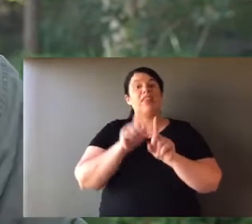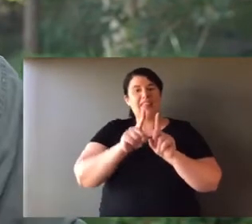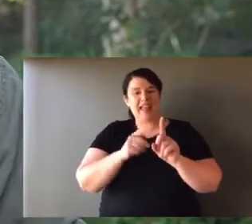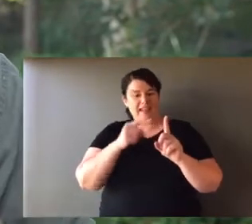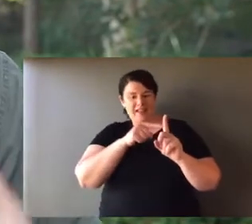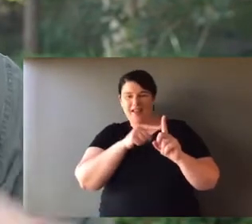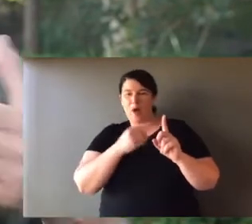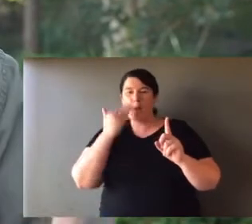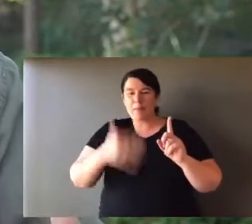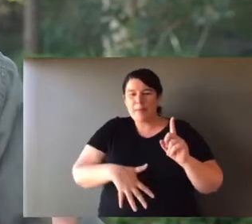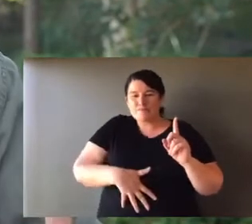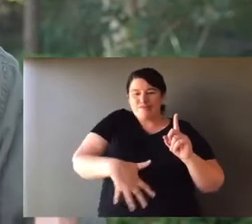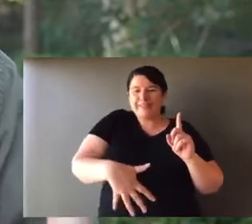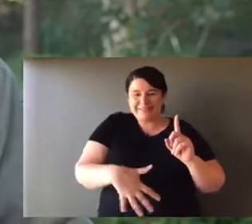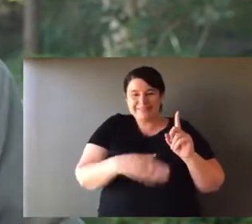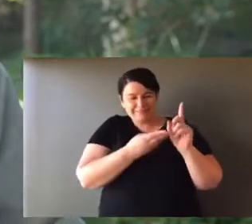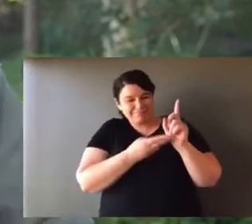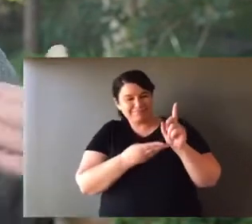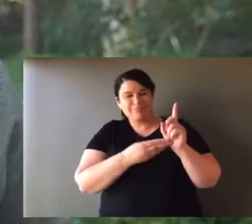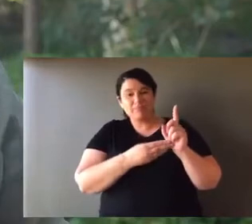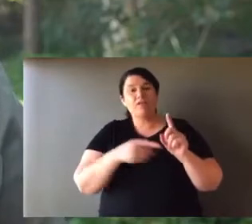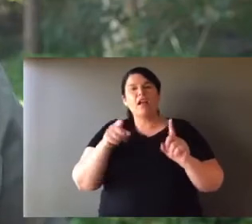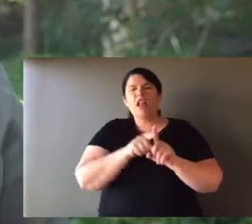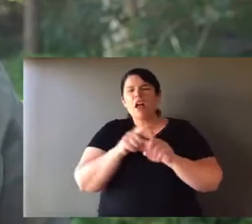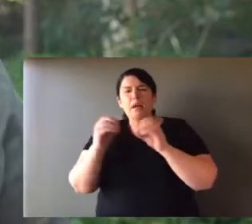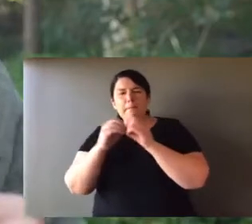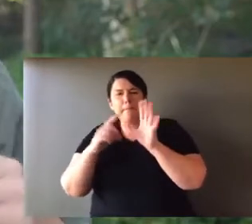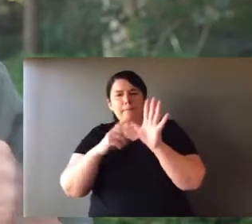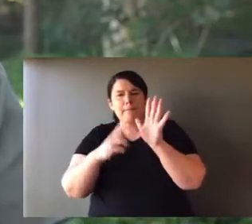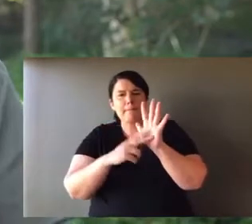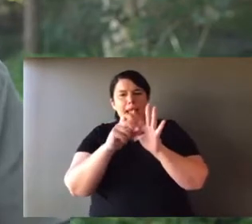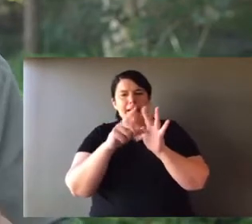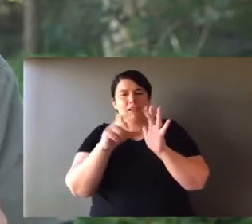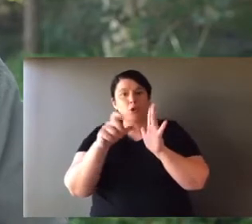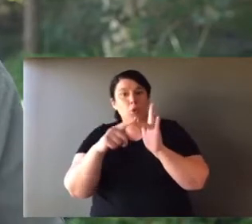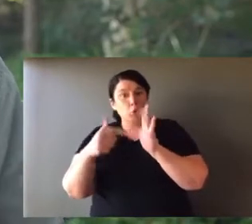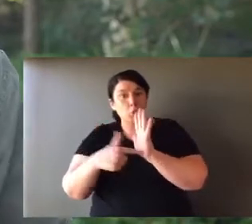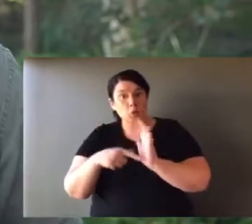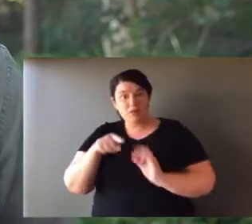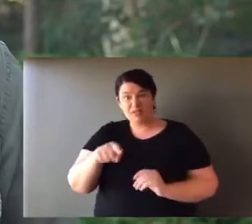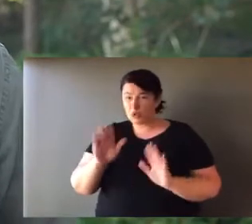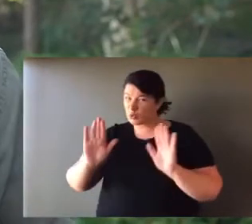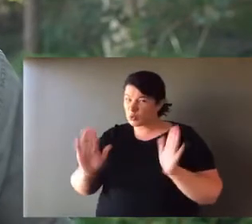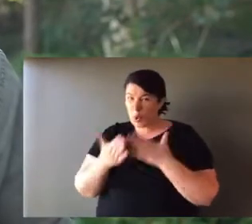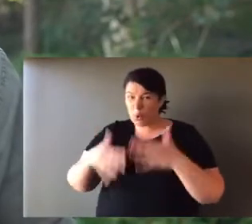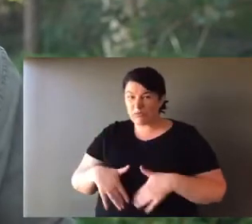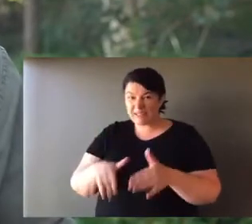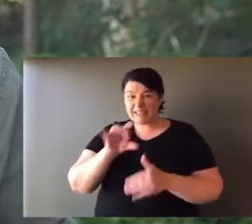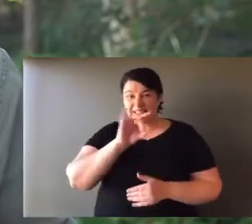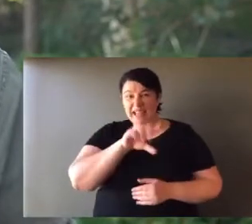once they do that, and they mate, the female is then pregnant. Now, like all marsupials and things like bandicoots,